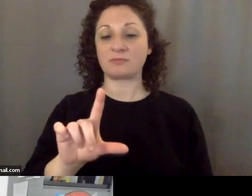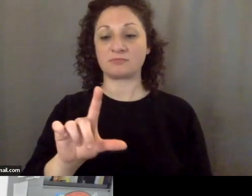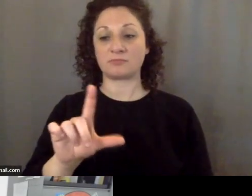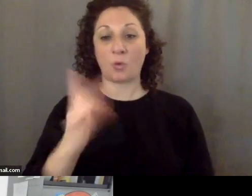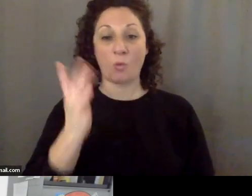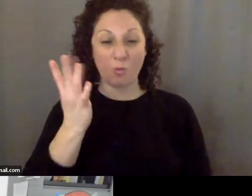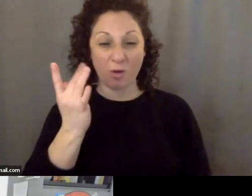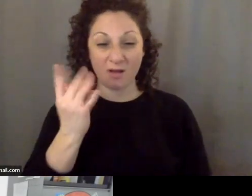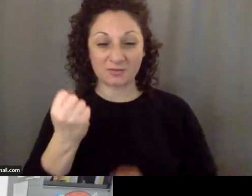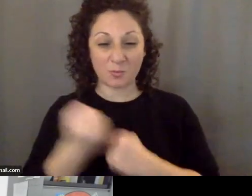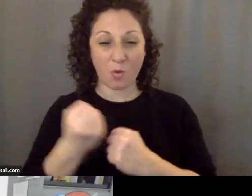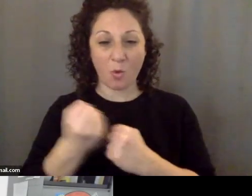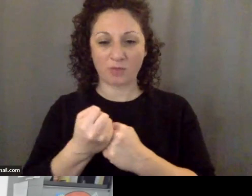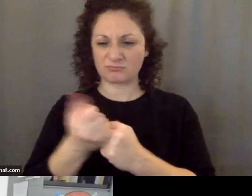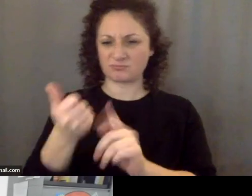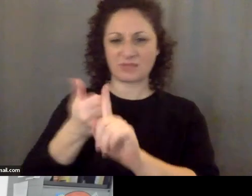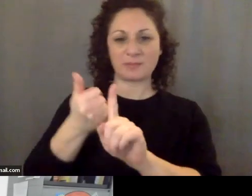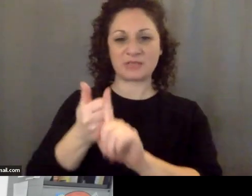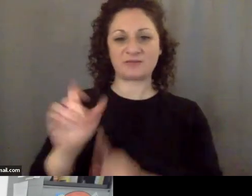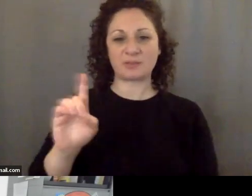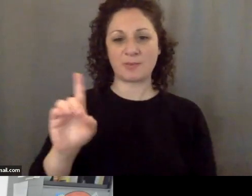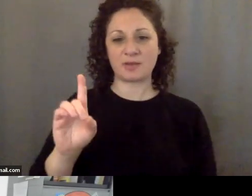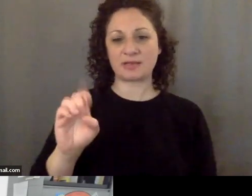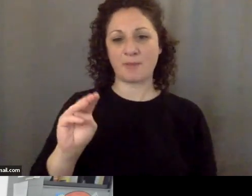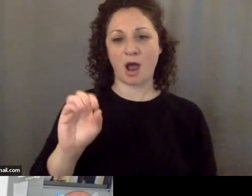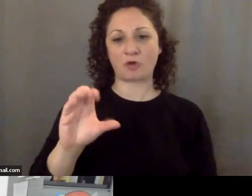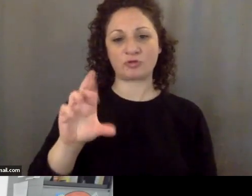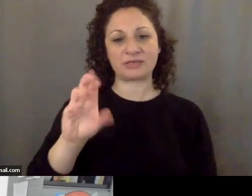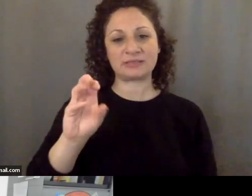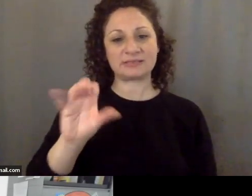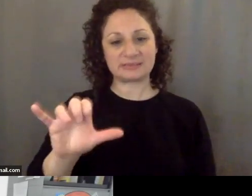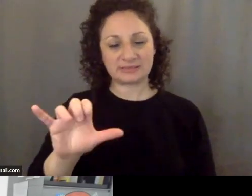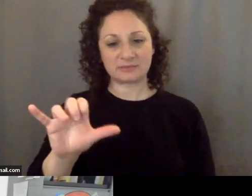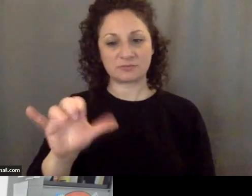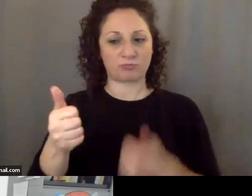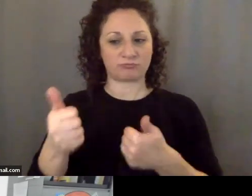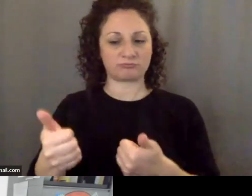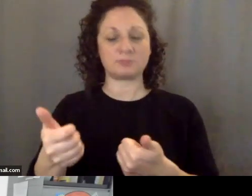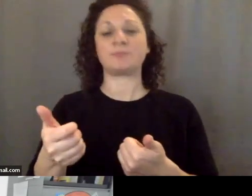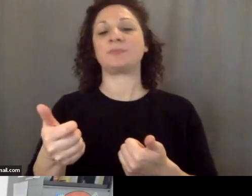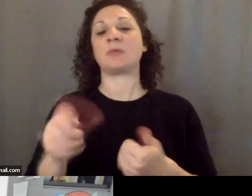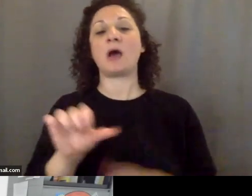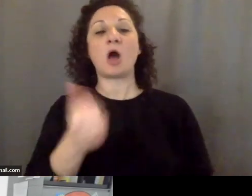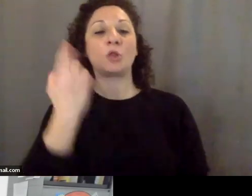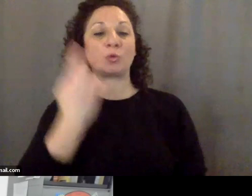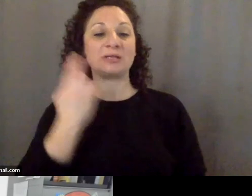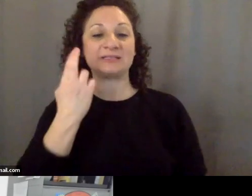and we can scarcely let that go another reason is strategic